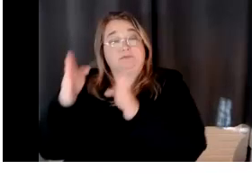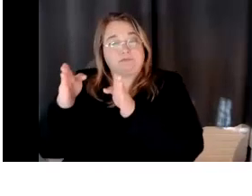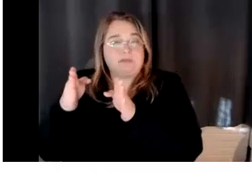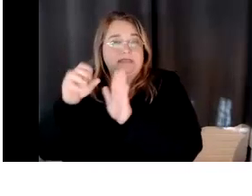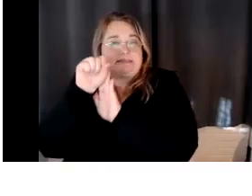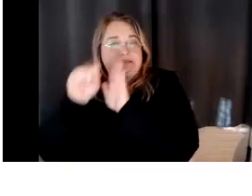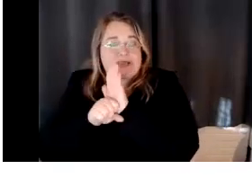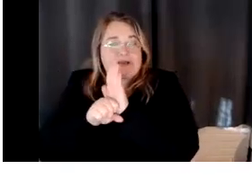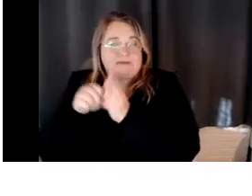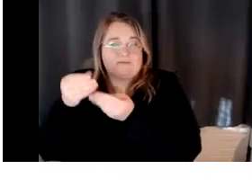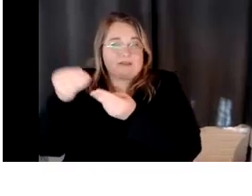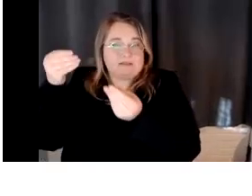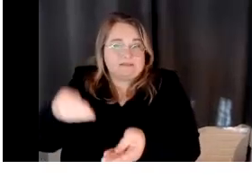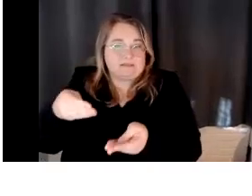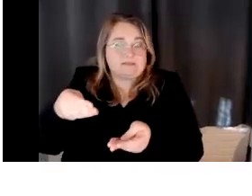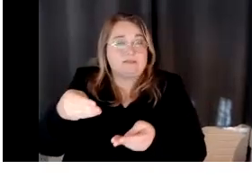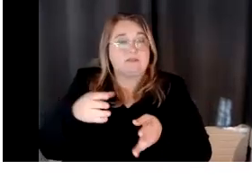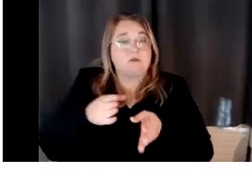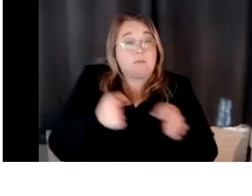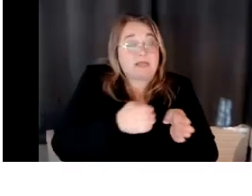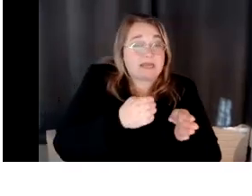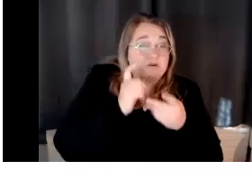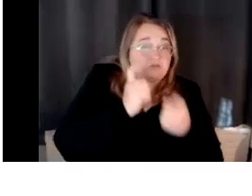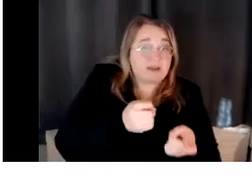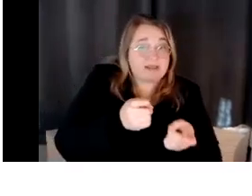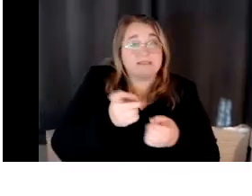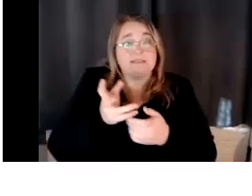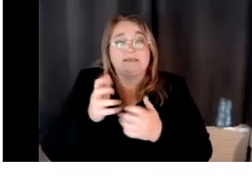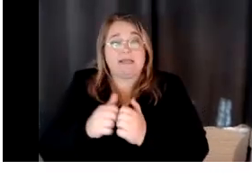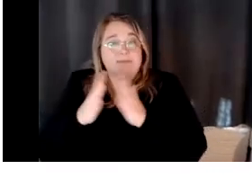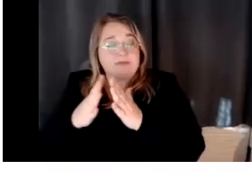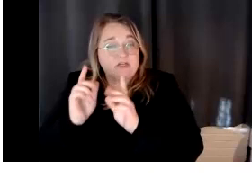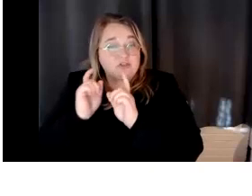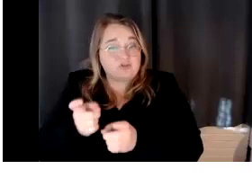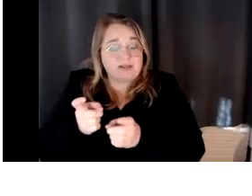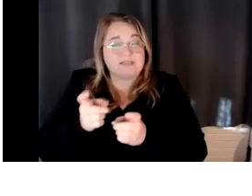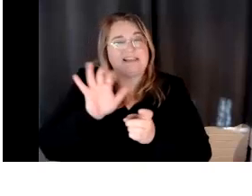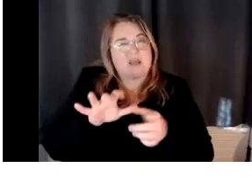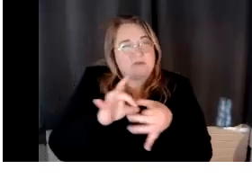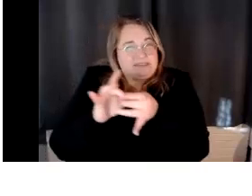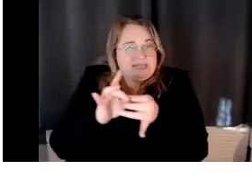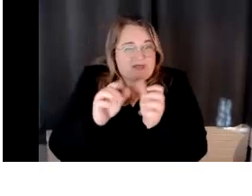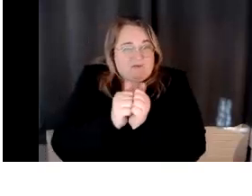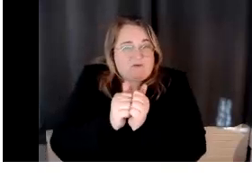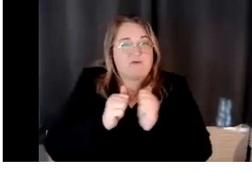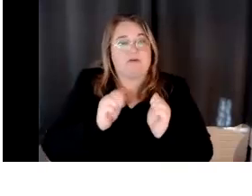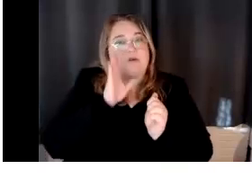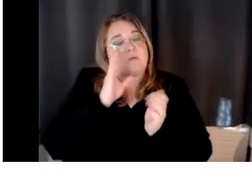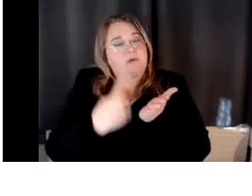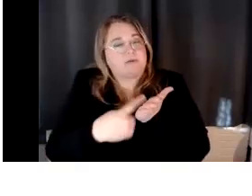um, planning grant and implementation grant, those kind of went together, talk about a little bit more, those a little bit more